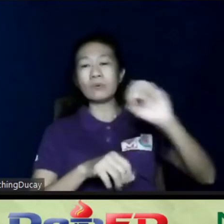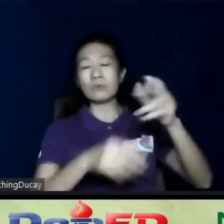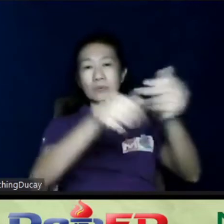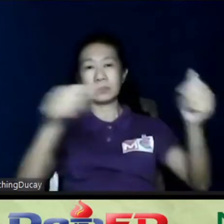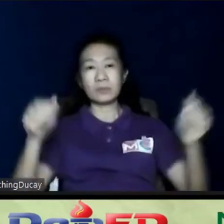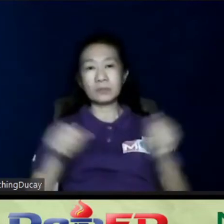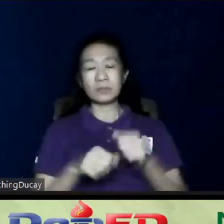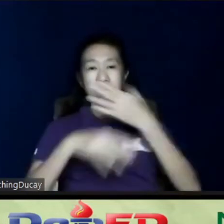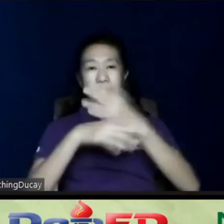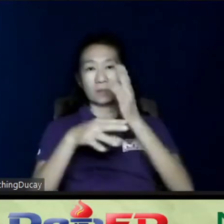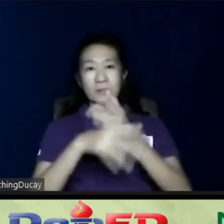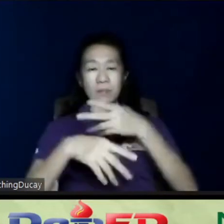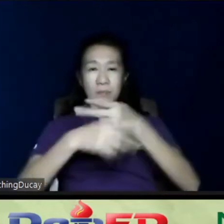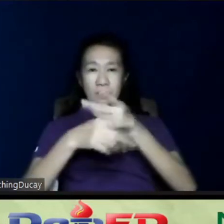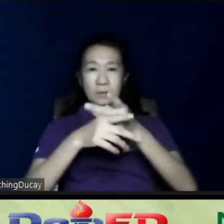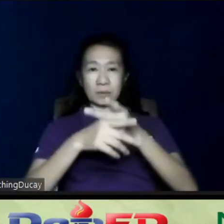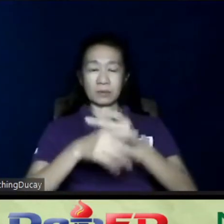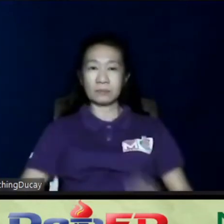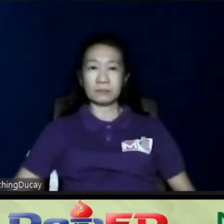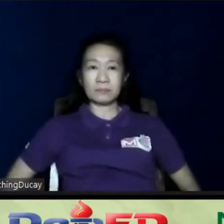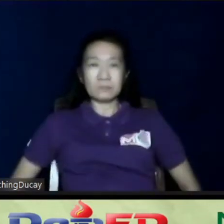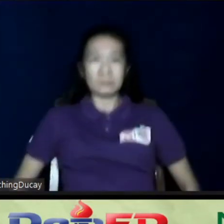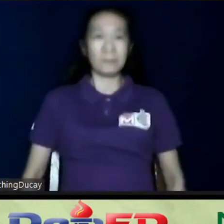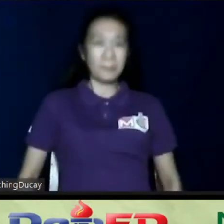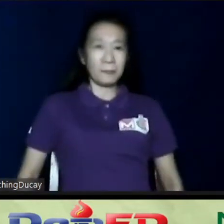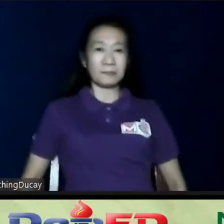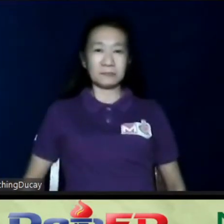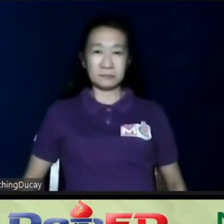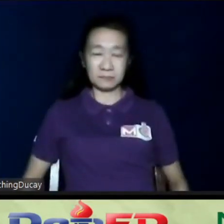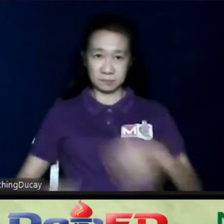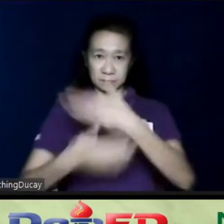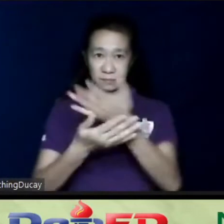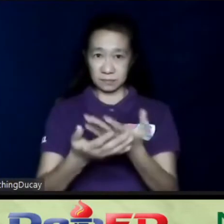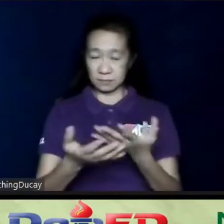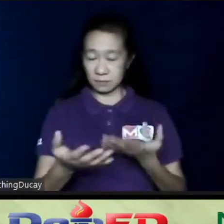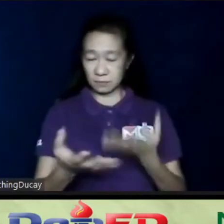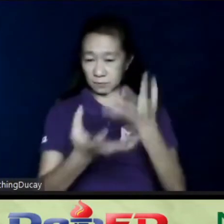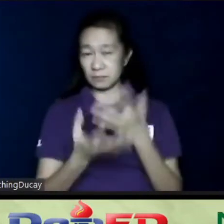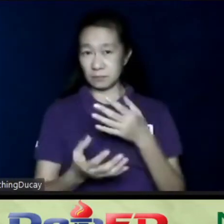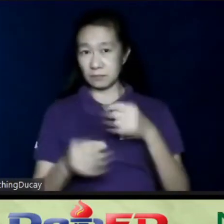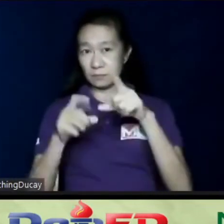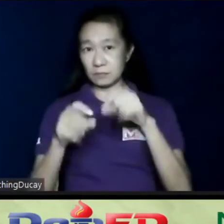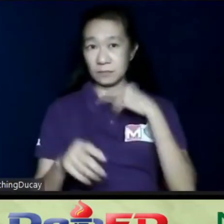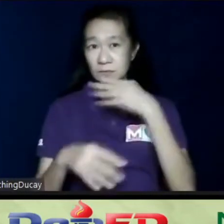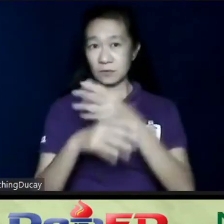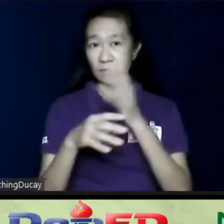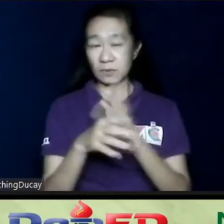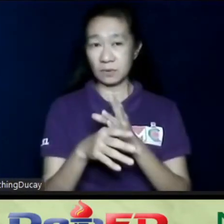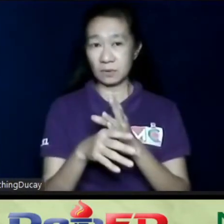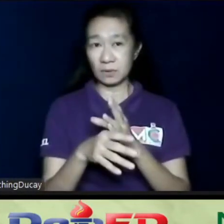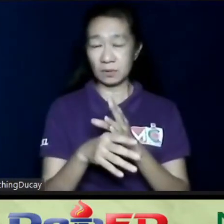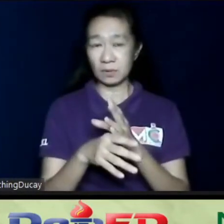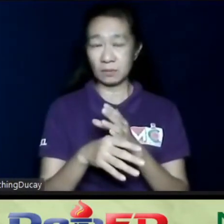create a product or something that you want to sell, don't create it in a void